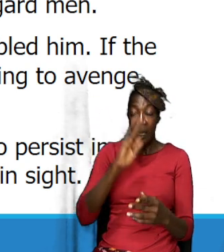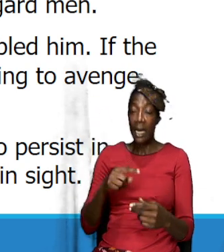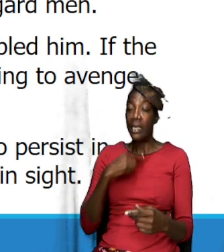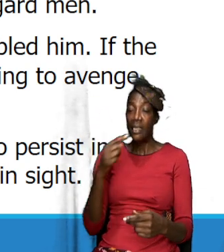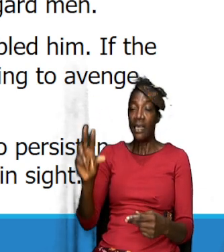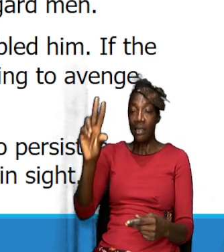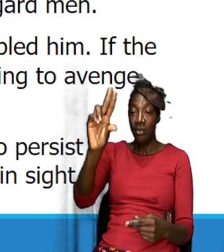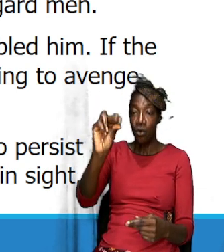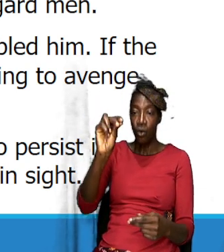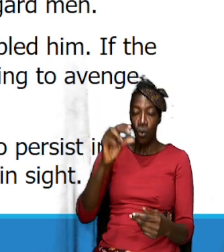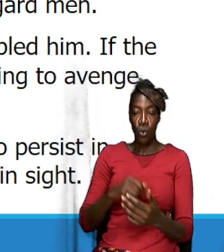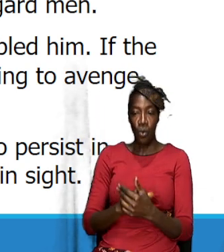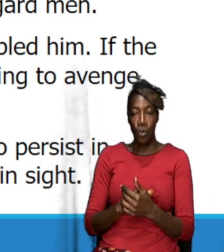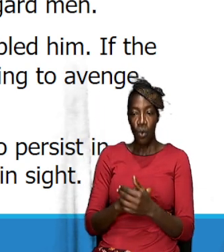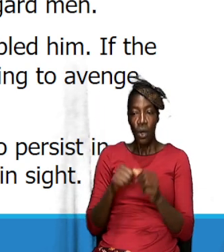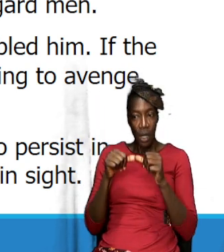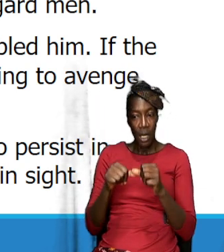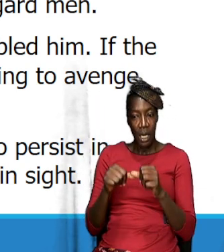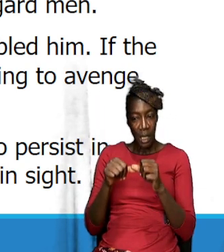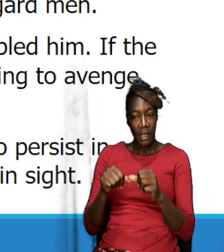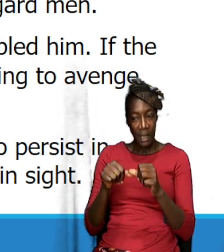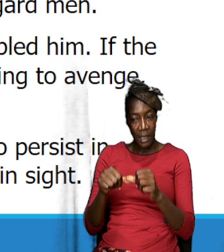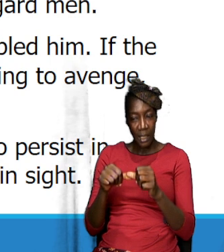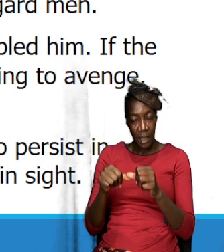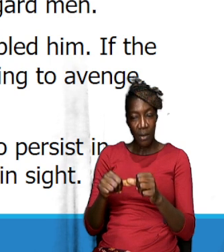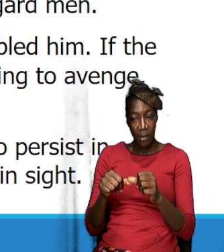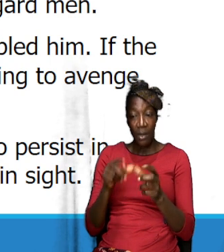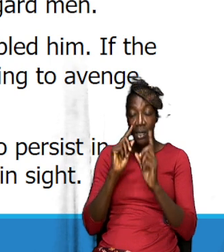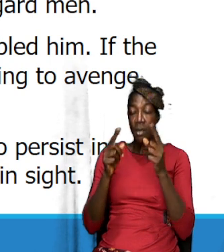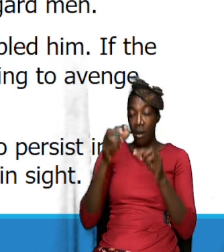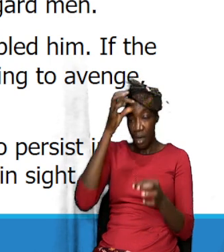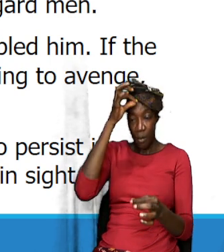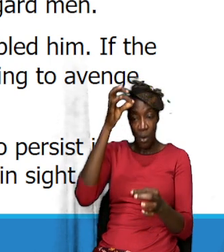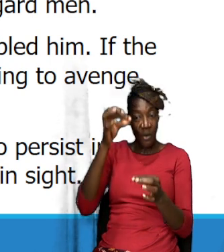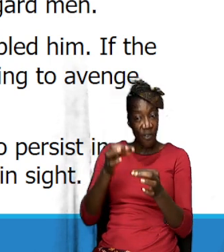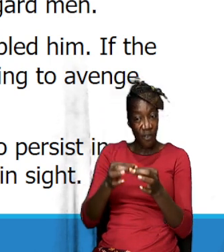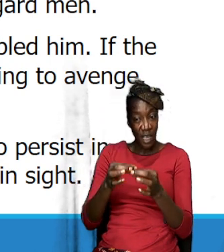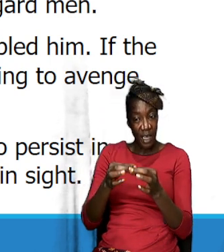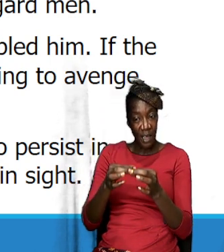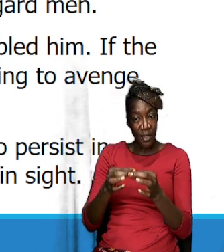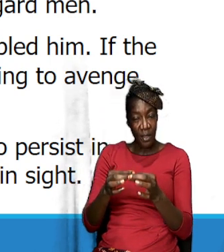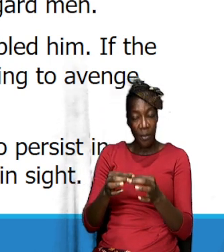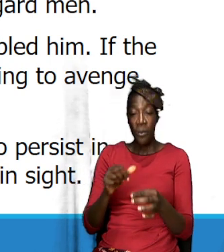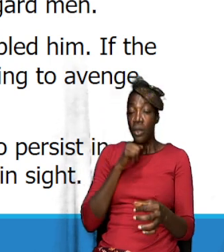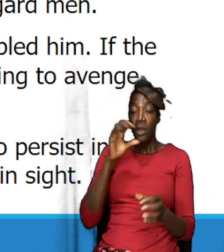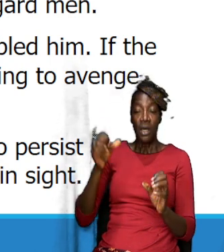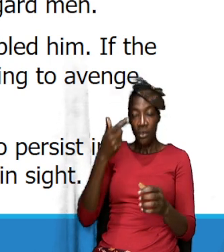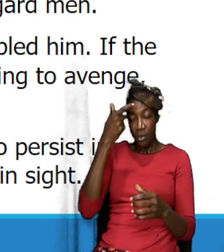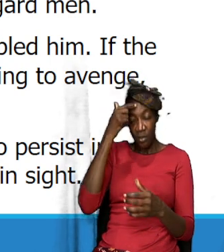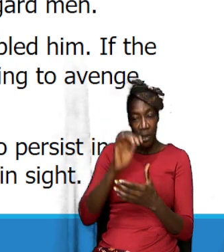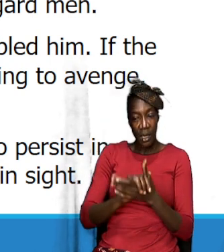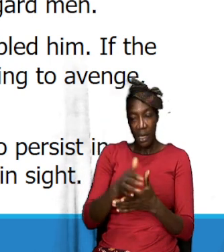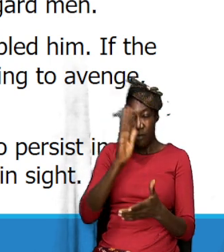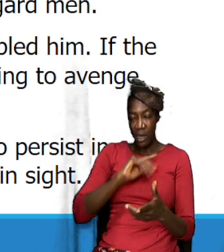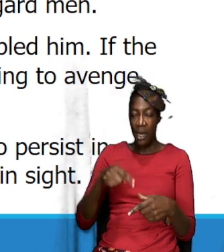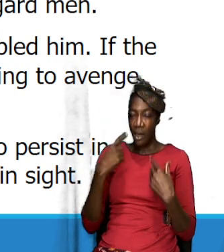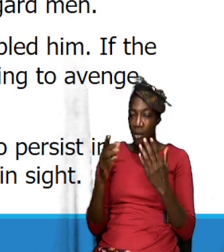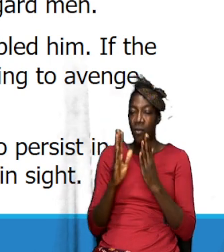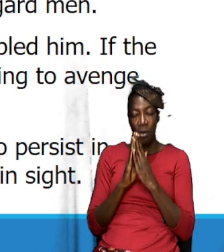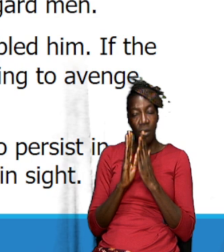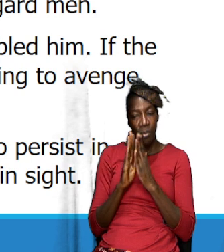can be consistent it speaks to faith faith is not just believe in God I'm going to prayer